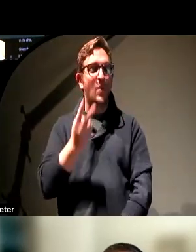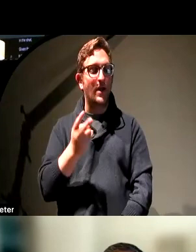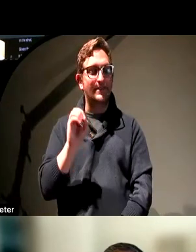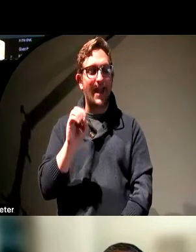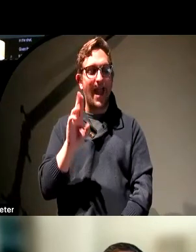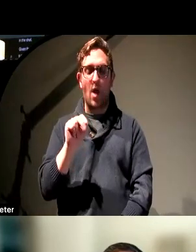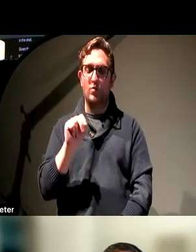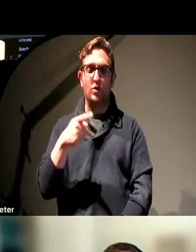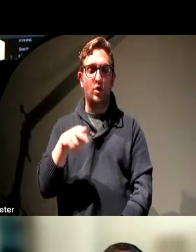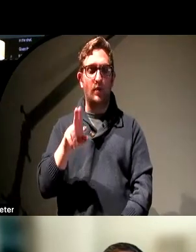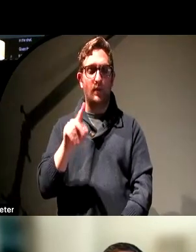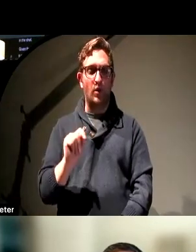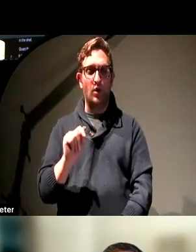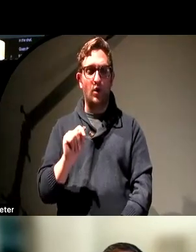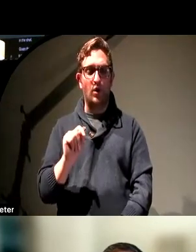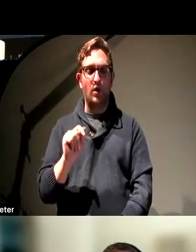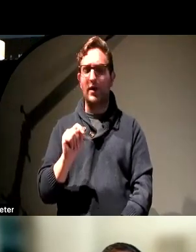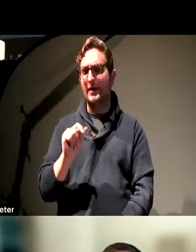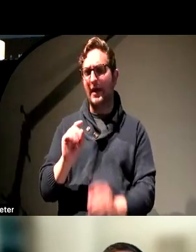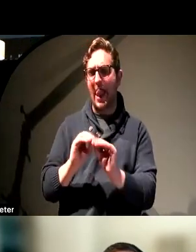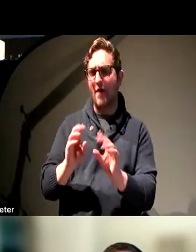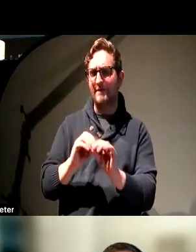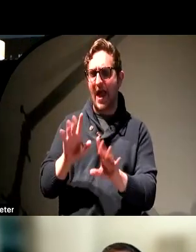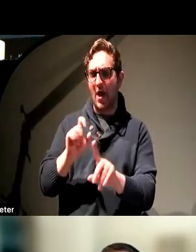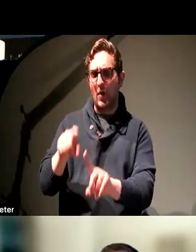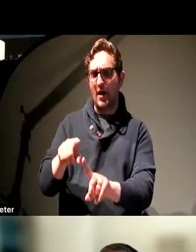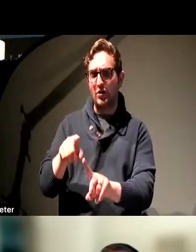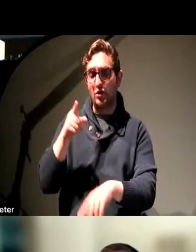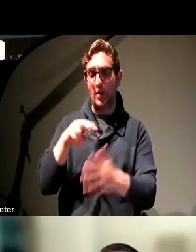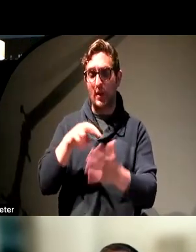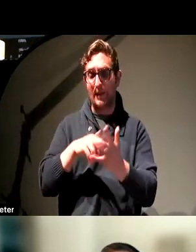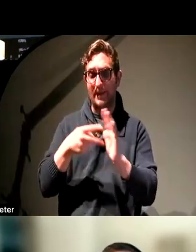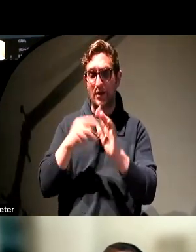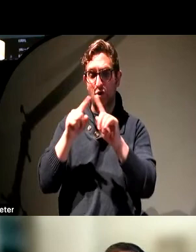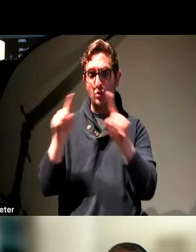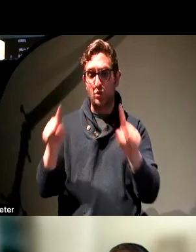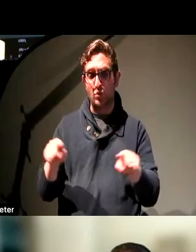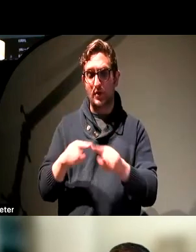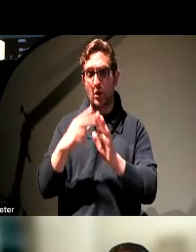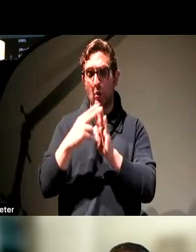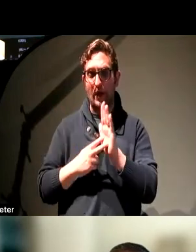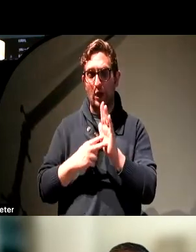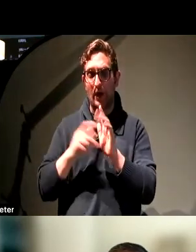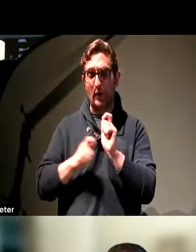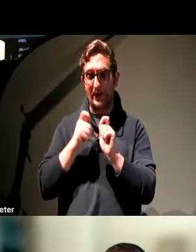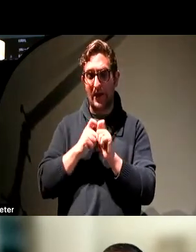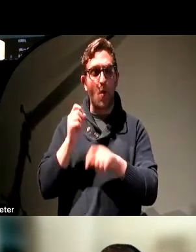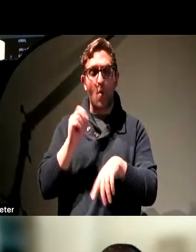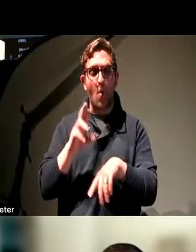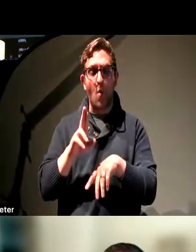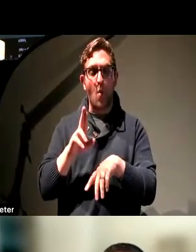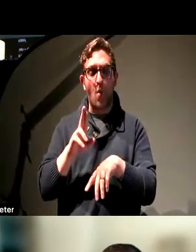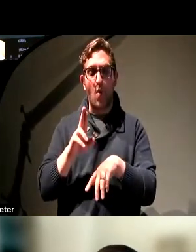a clarifying question, do you mean a screen reader in particular or something like Read Write Gold or even like